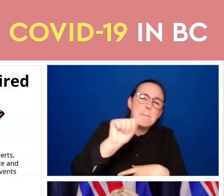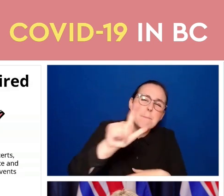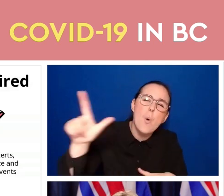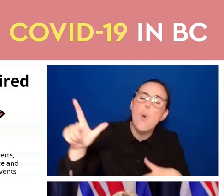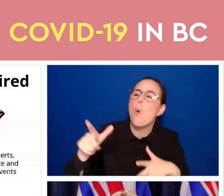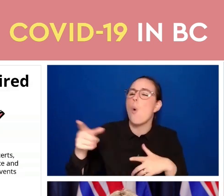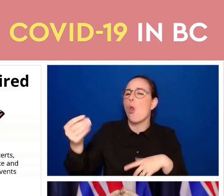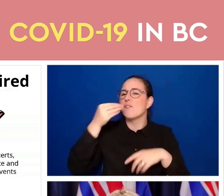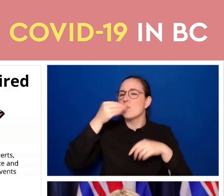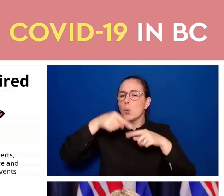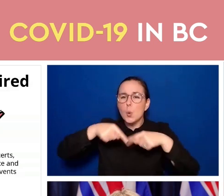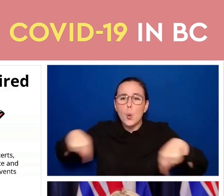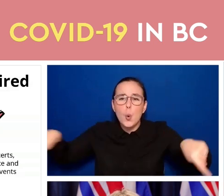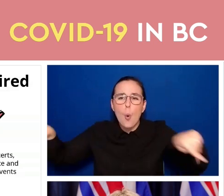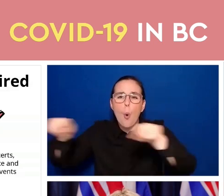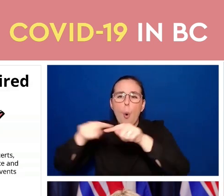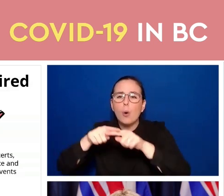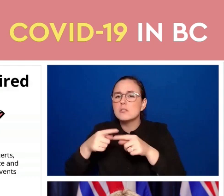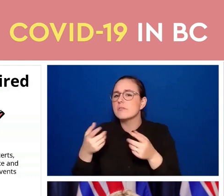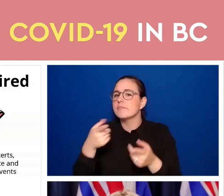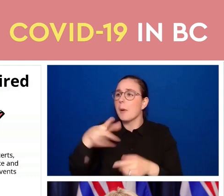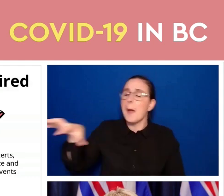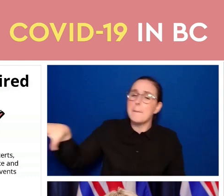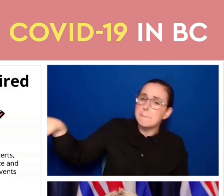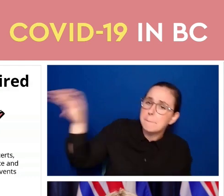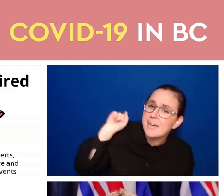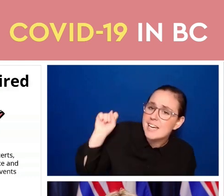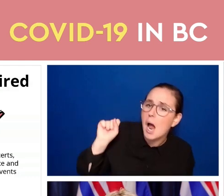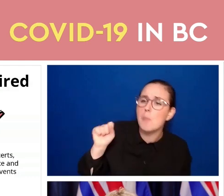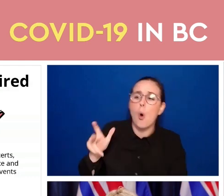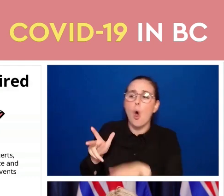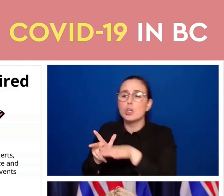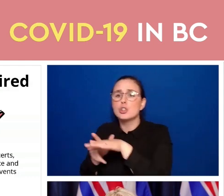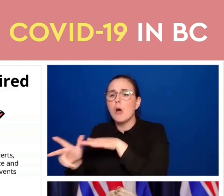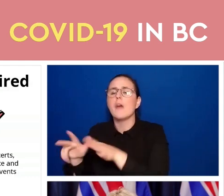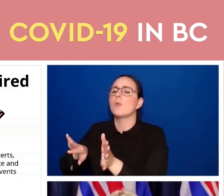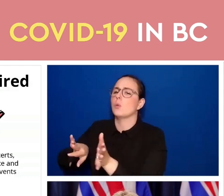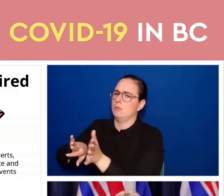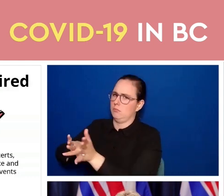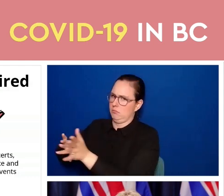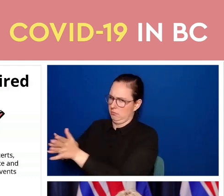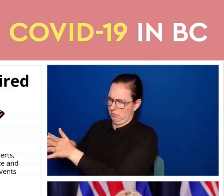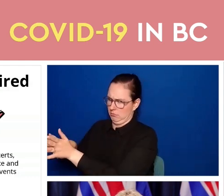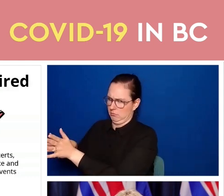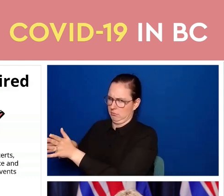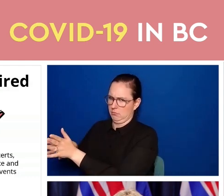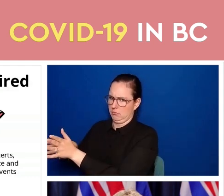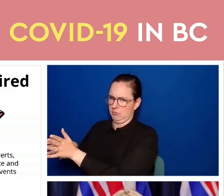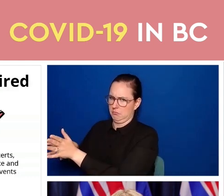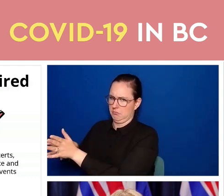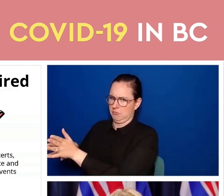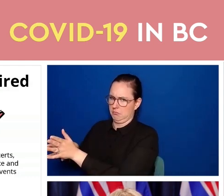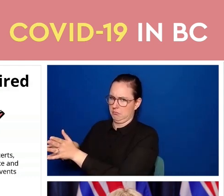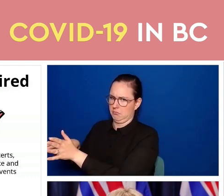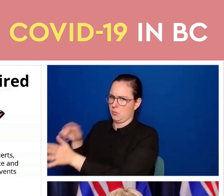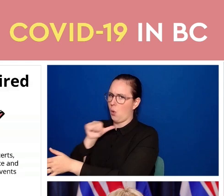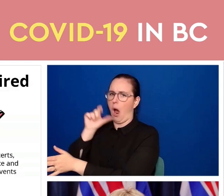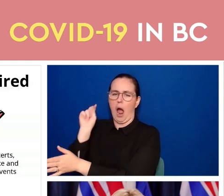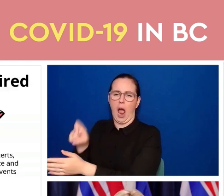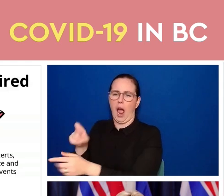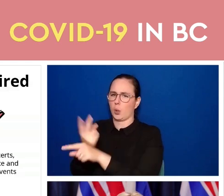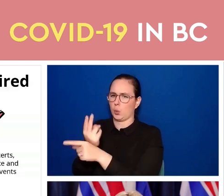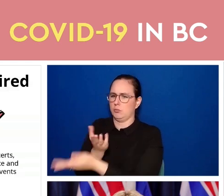or drive through. We know that those are much different situations. People are there for a much shorter period of time, and